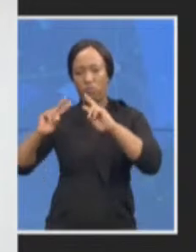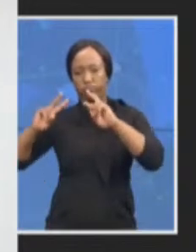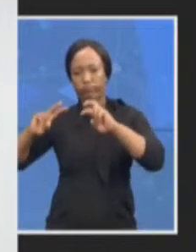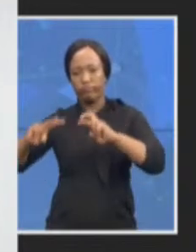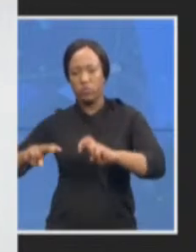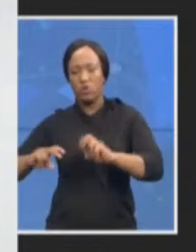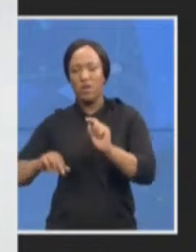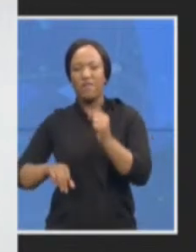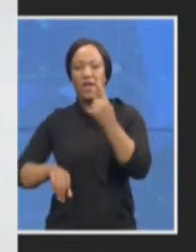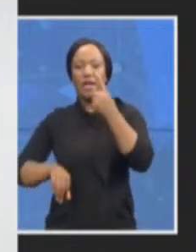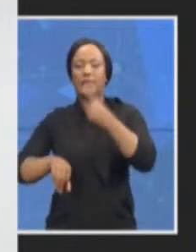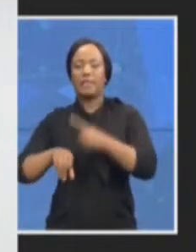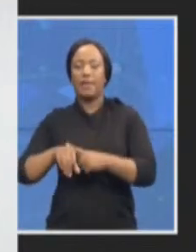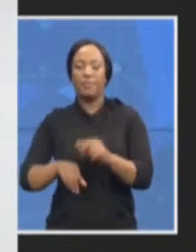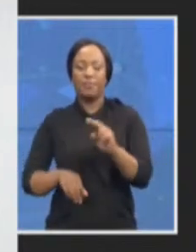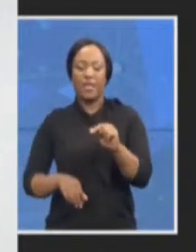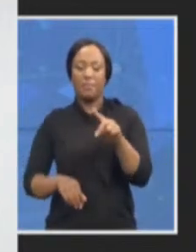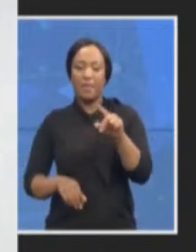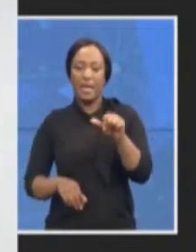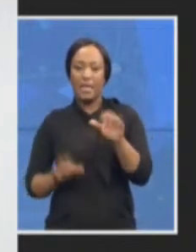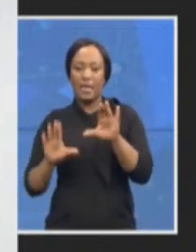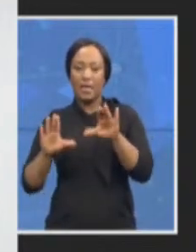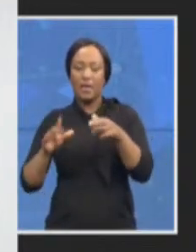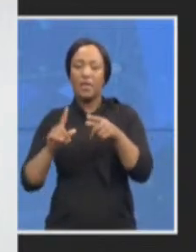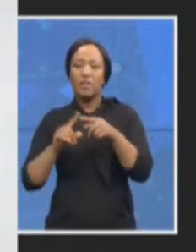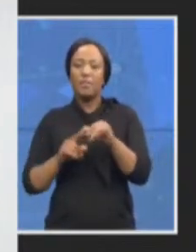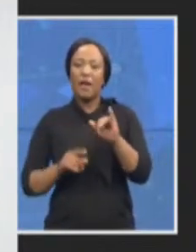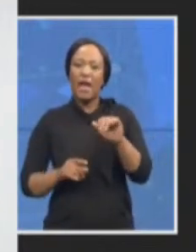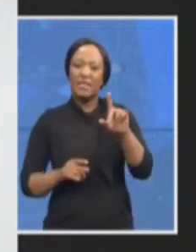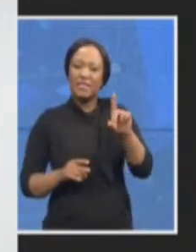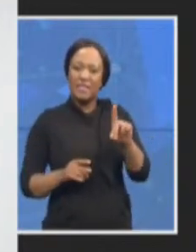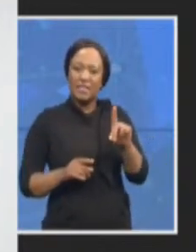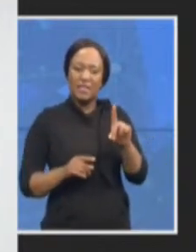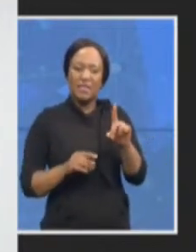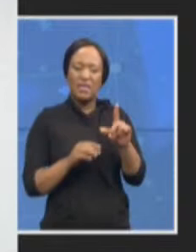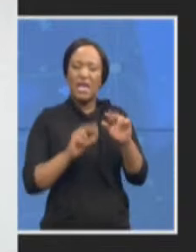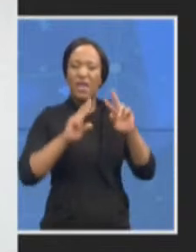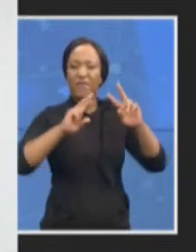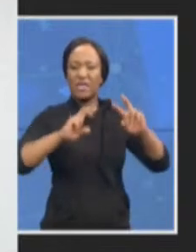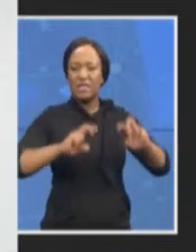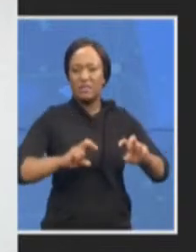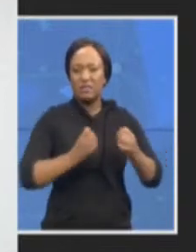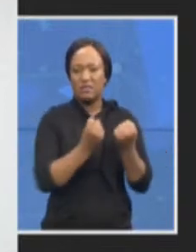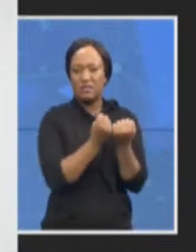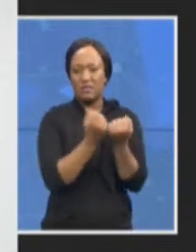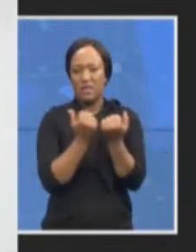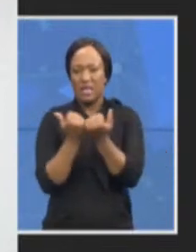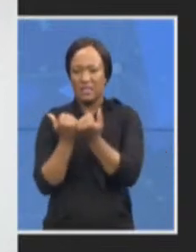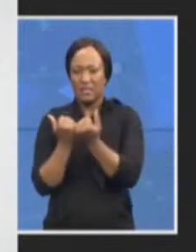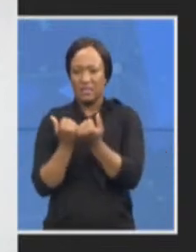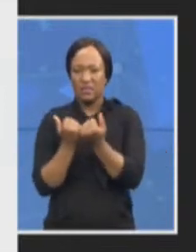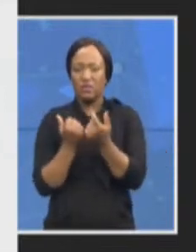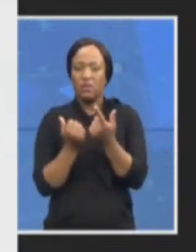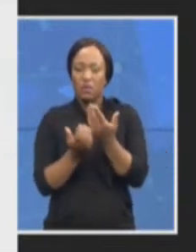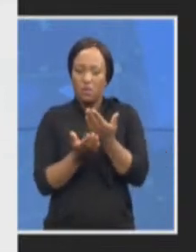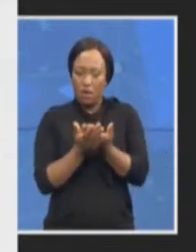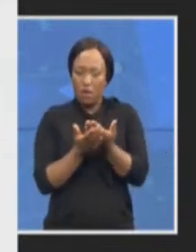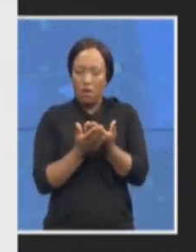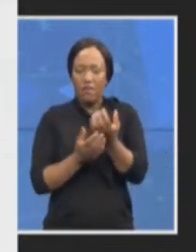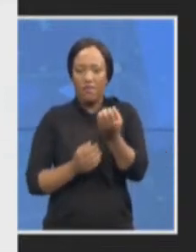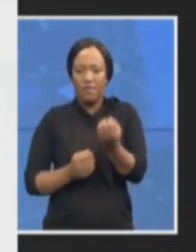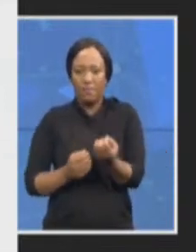investigator agencies have the ability to make a great impact on the TRC